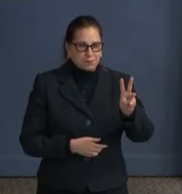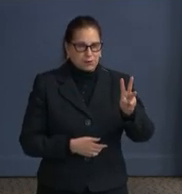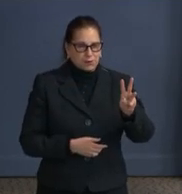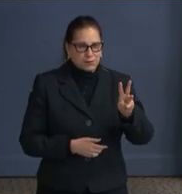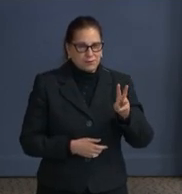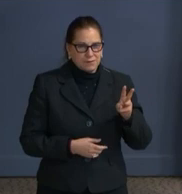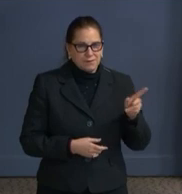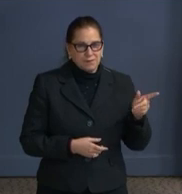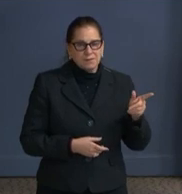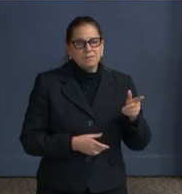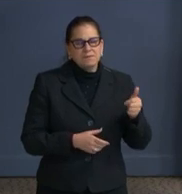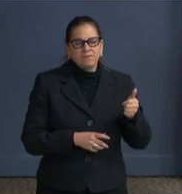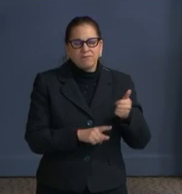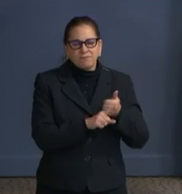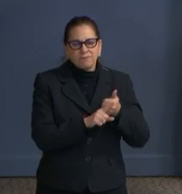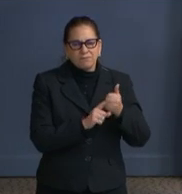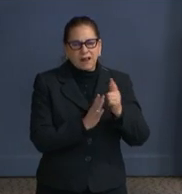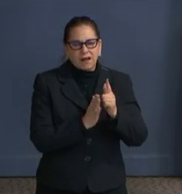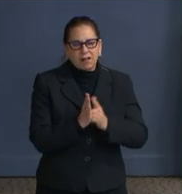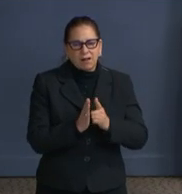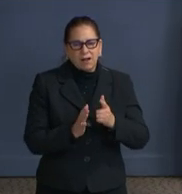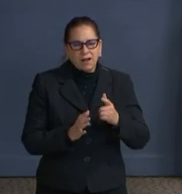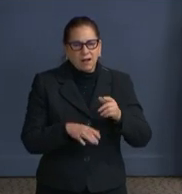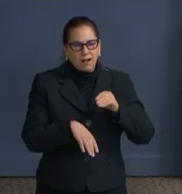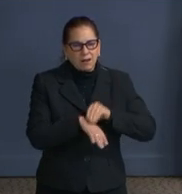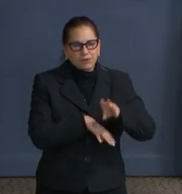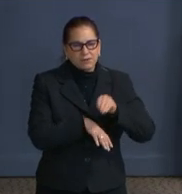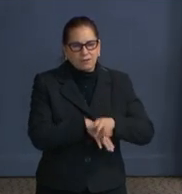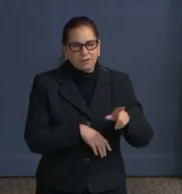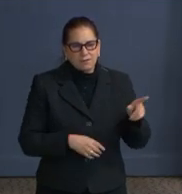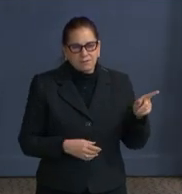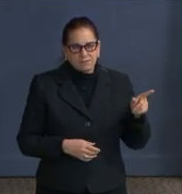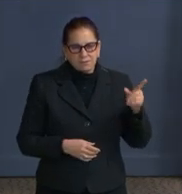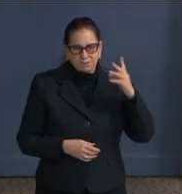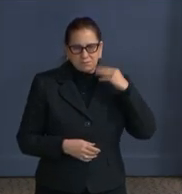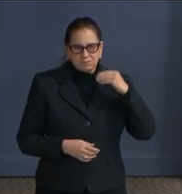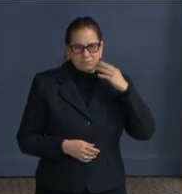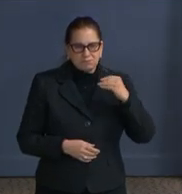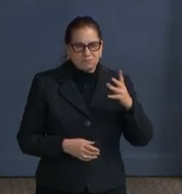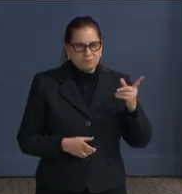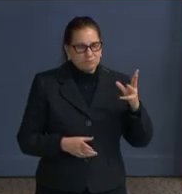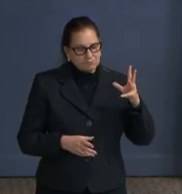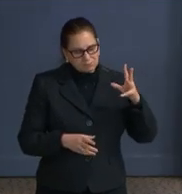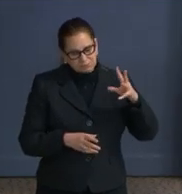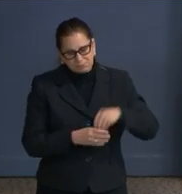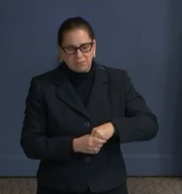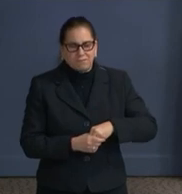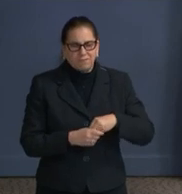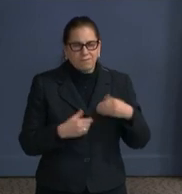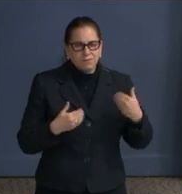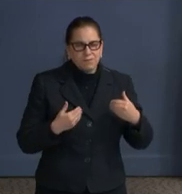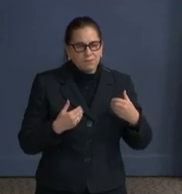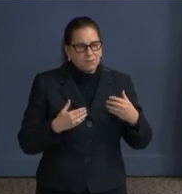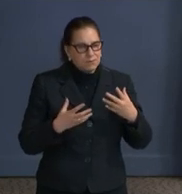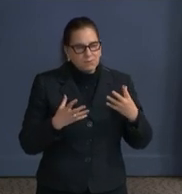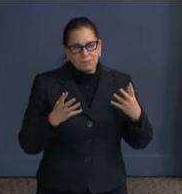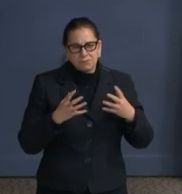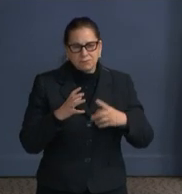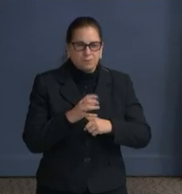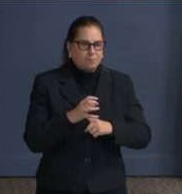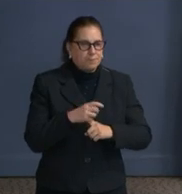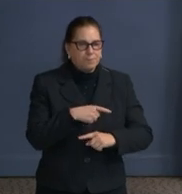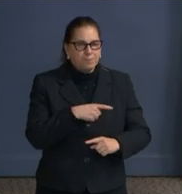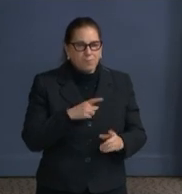since 2001, and she knows the agency extremely well, and I want to thank her